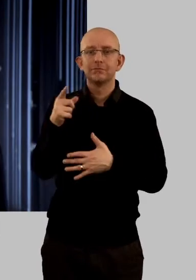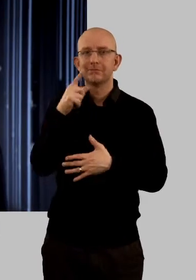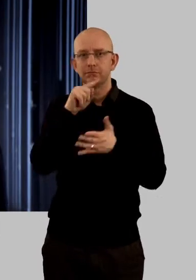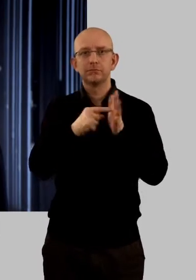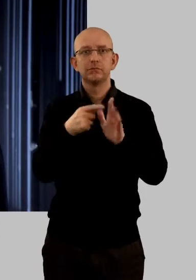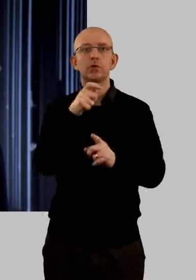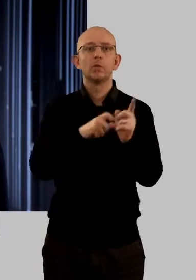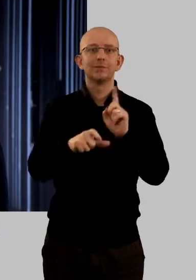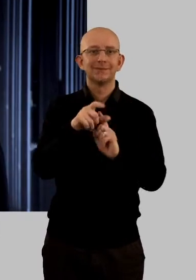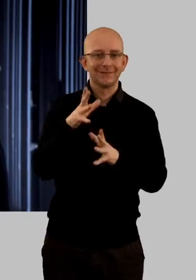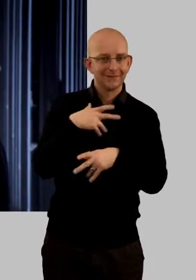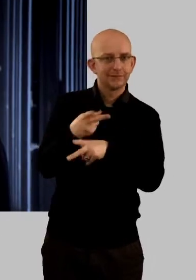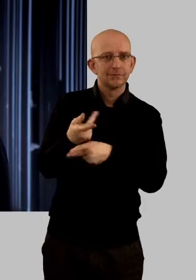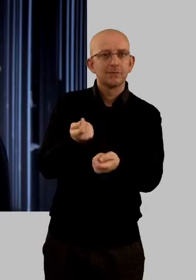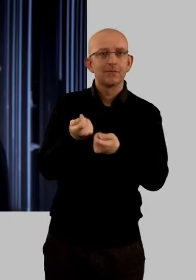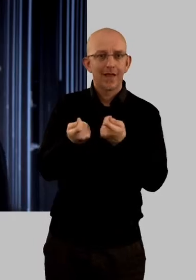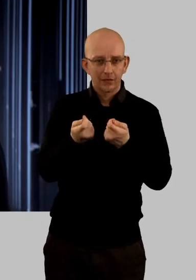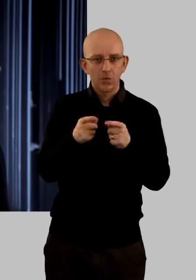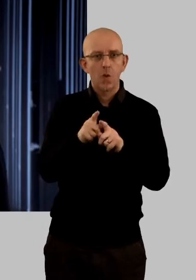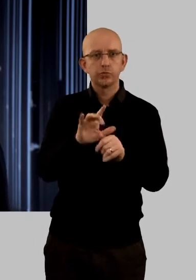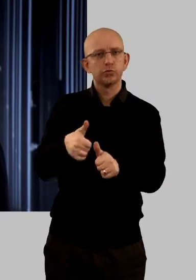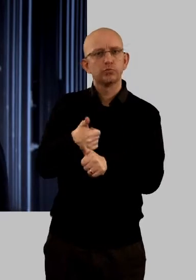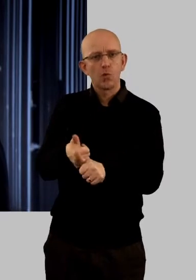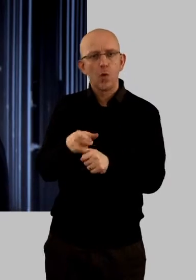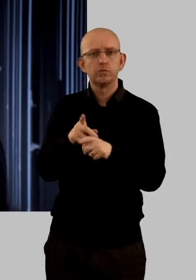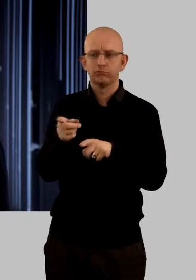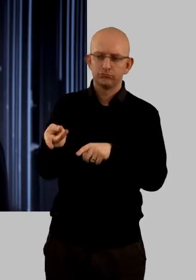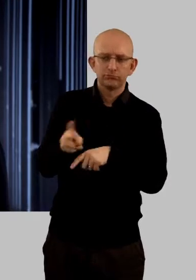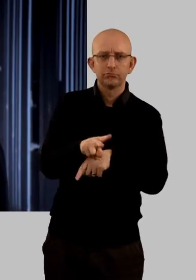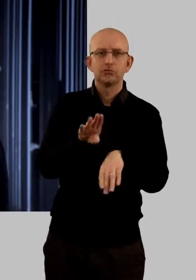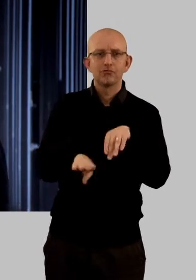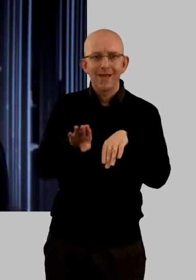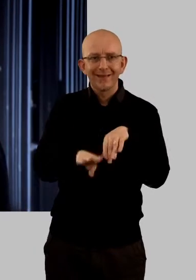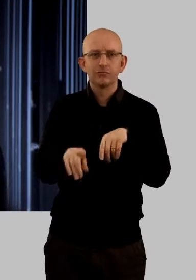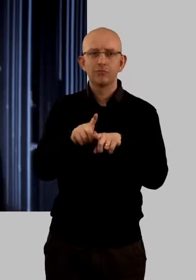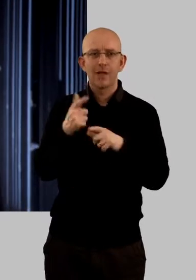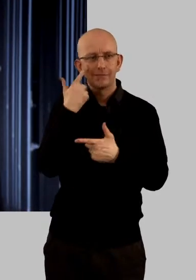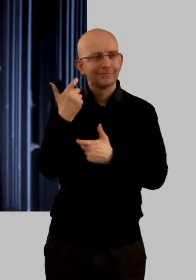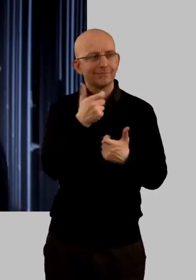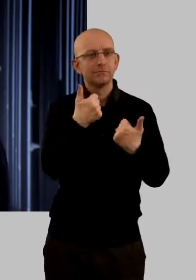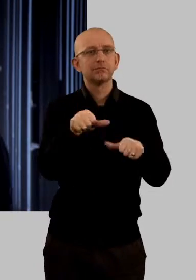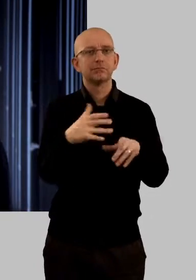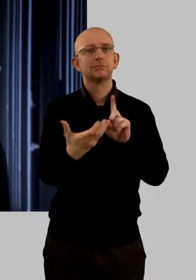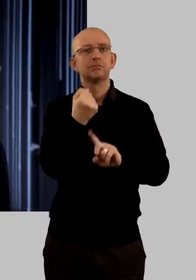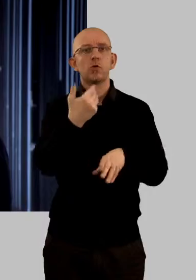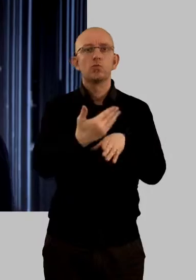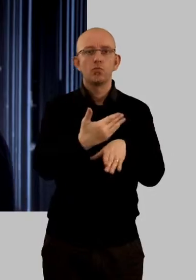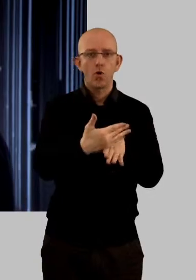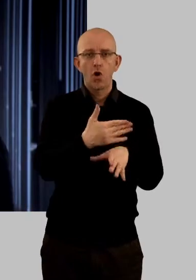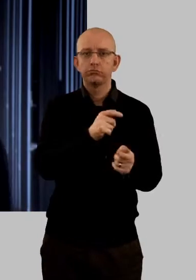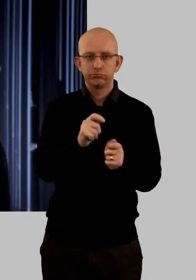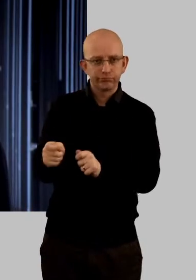any risks he poses to the community will be properly managed and also give support with training and finding work.